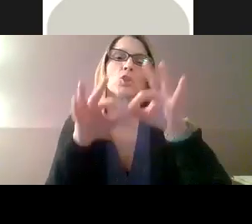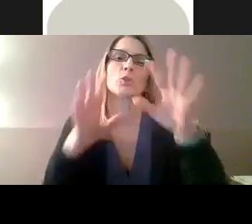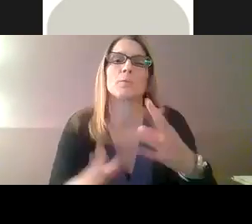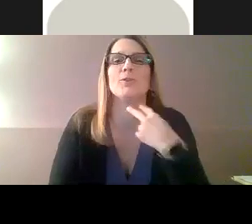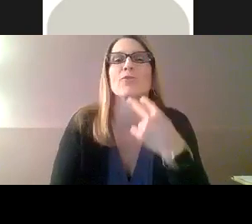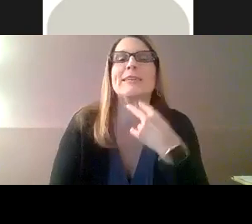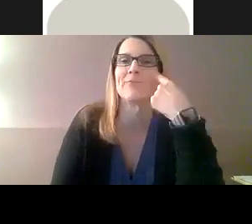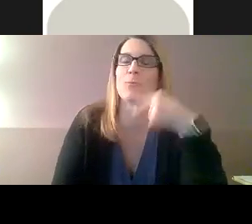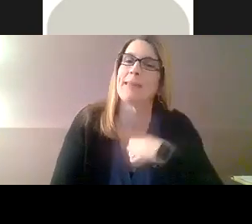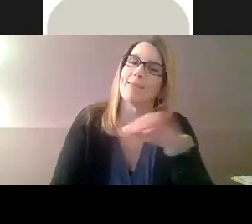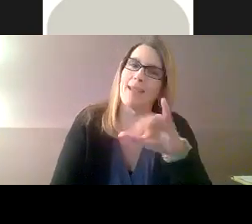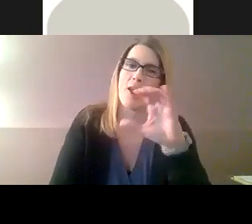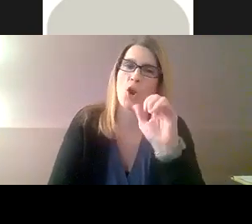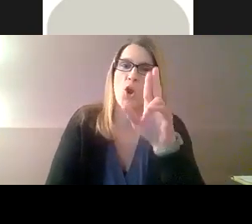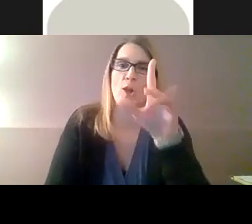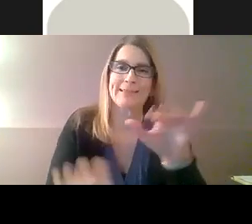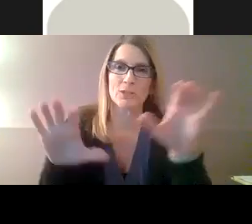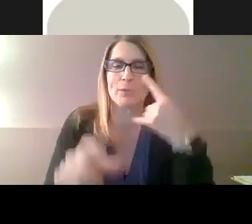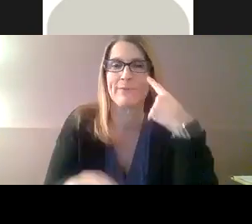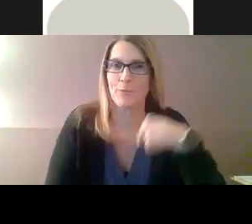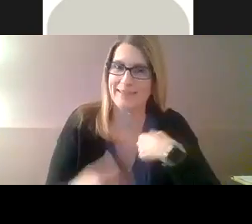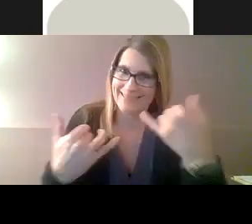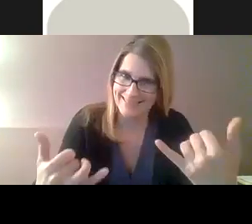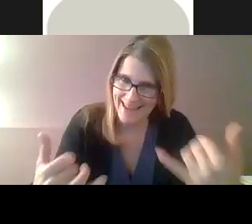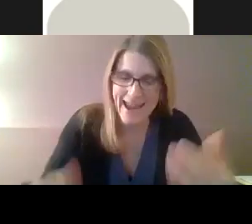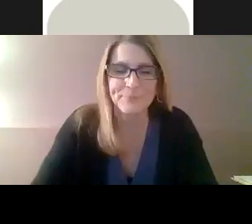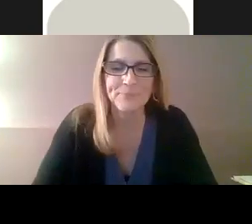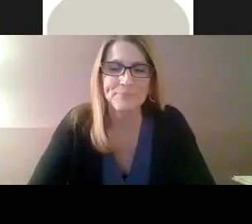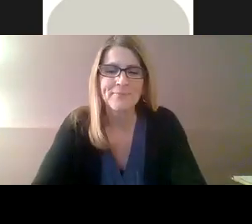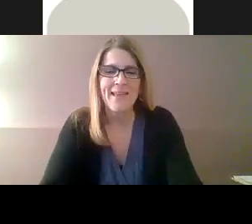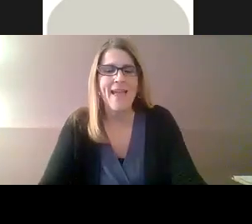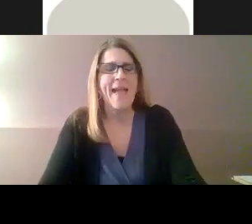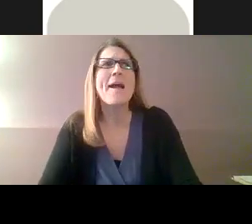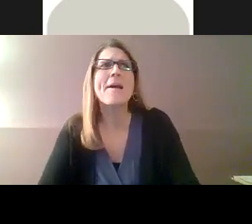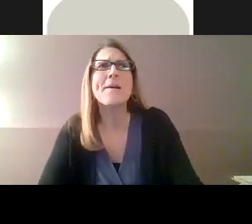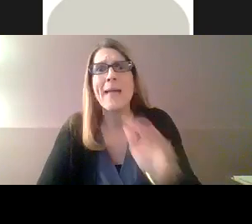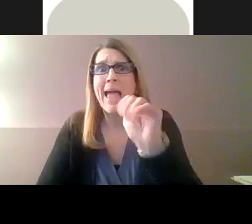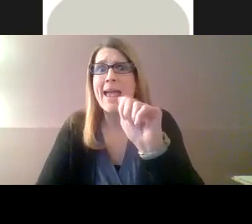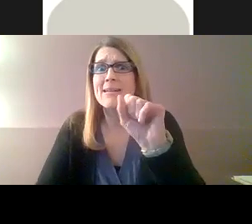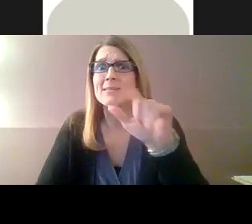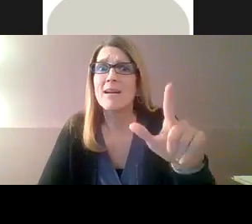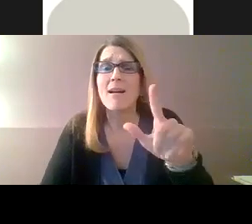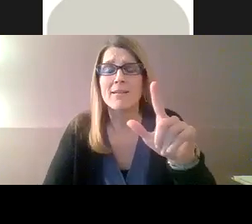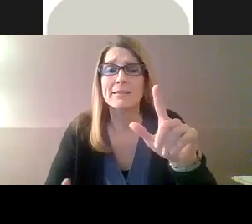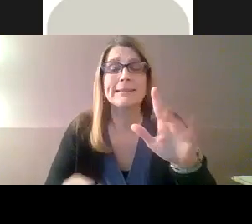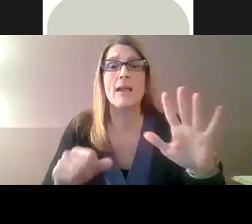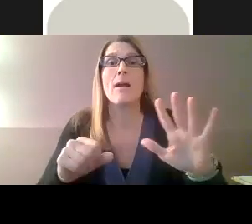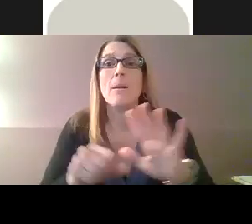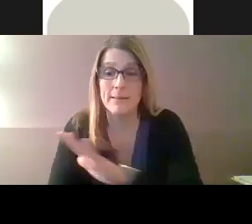and I rely on an interpreter to voice for me so Carly is off the screen voicing for me today.